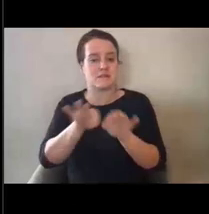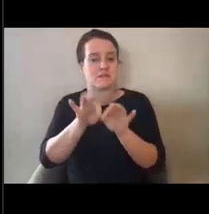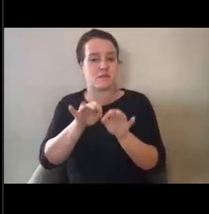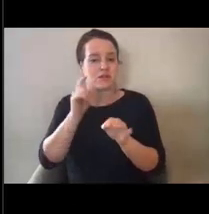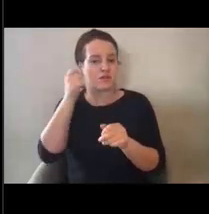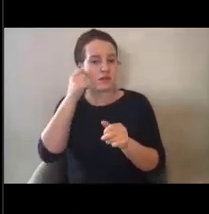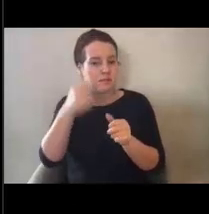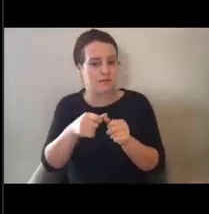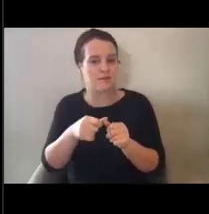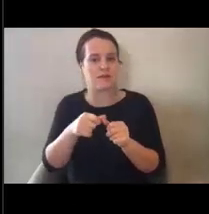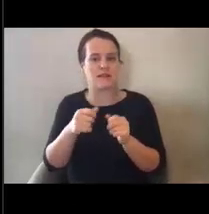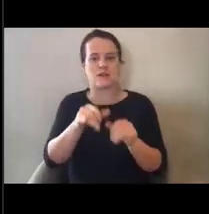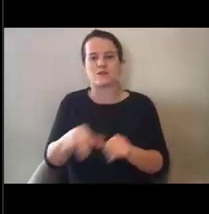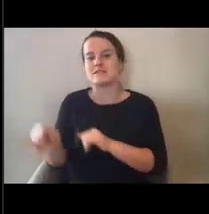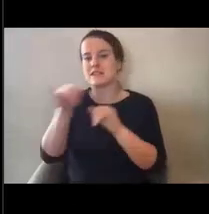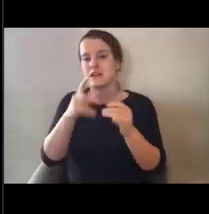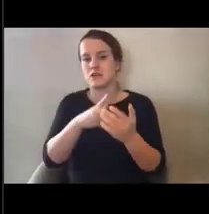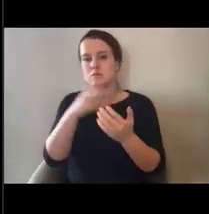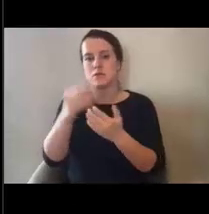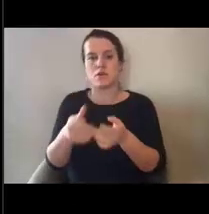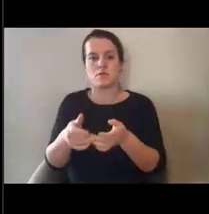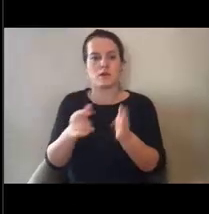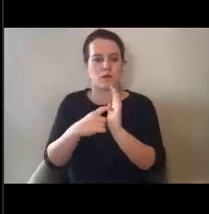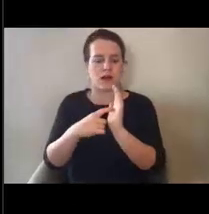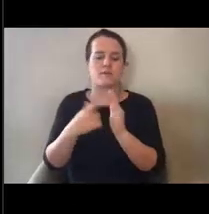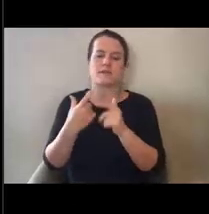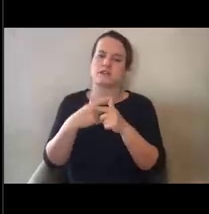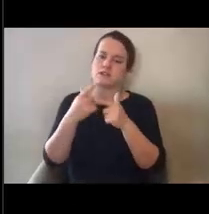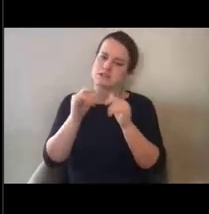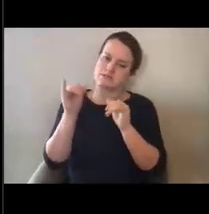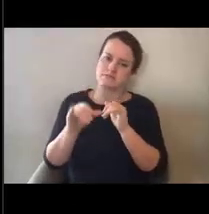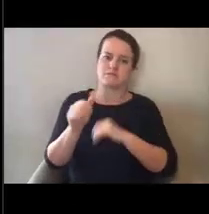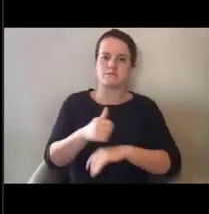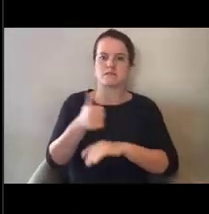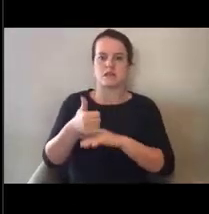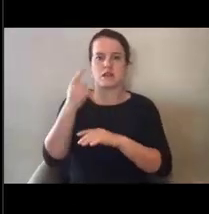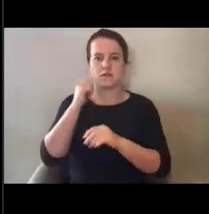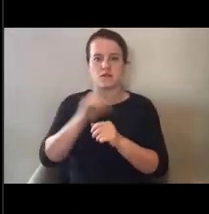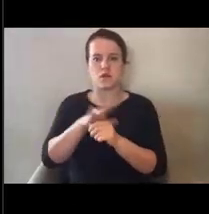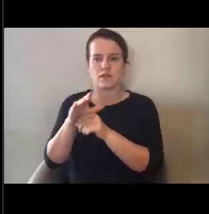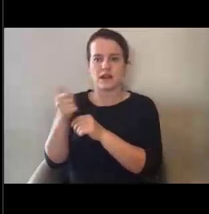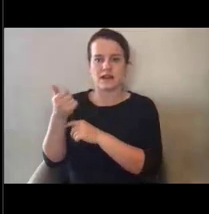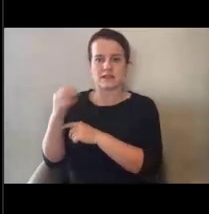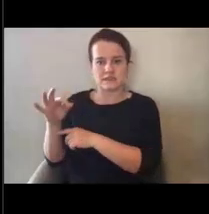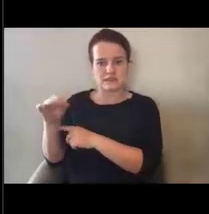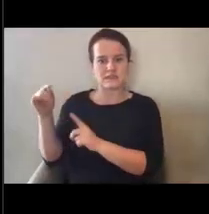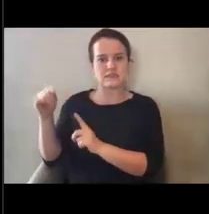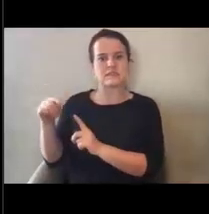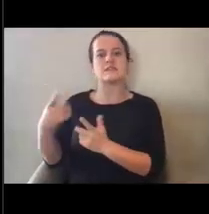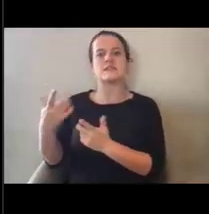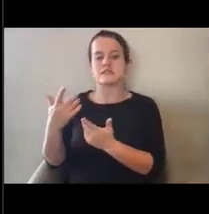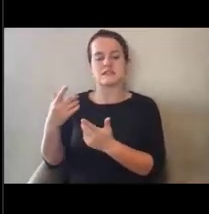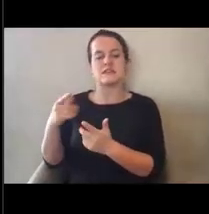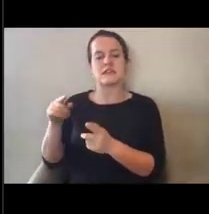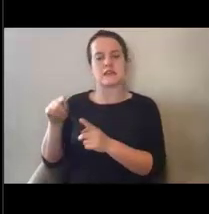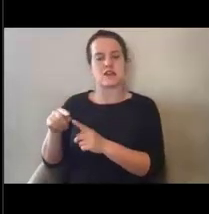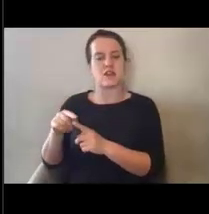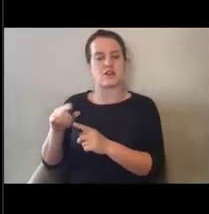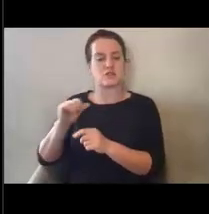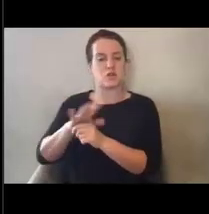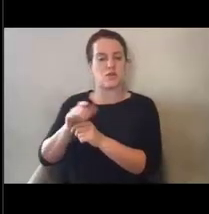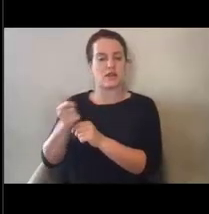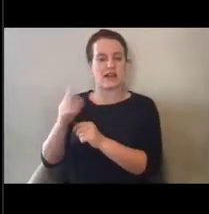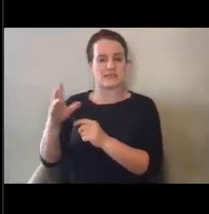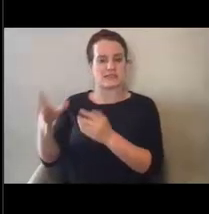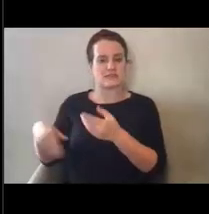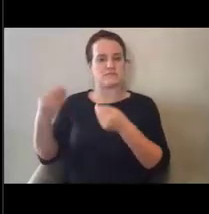program requirements are still in place for COVID-19. And the COVID-19 policies just provide additional information and